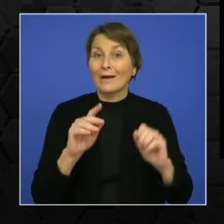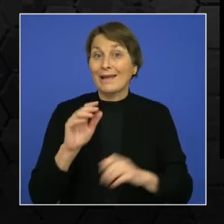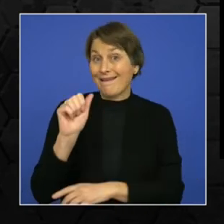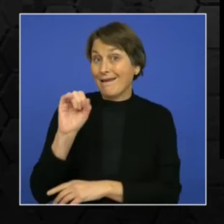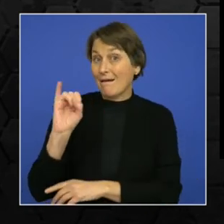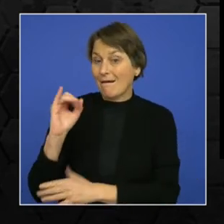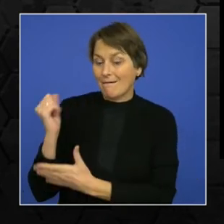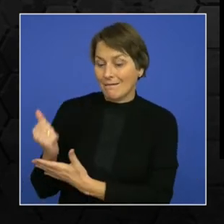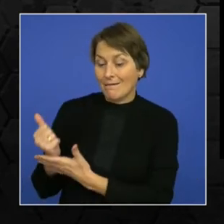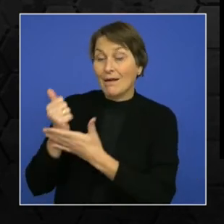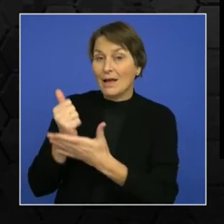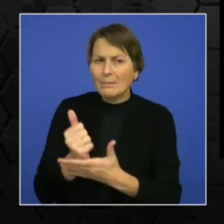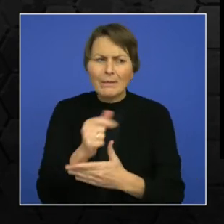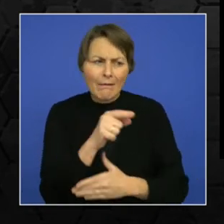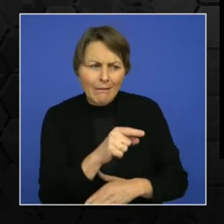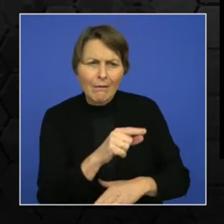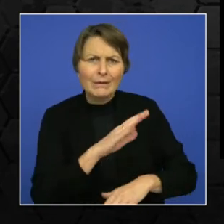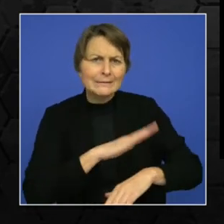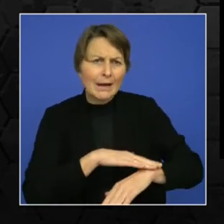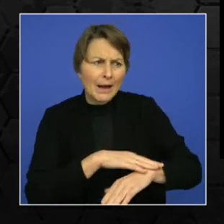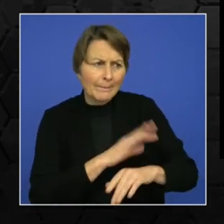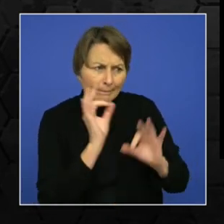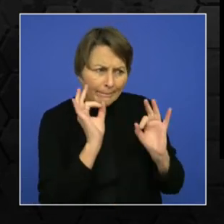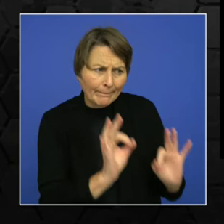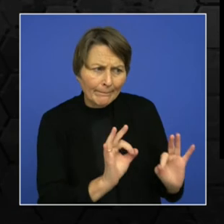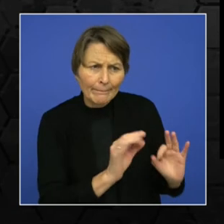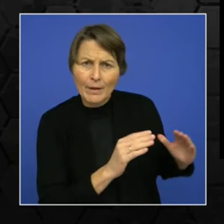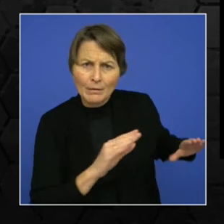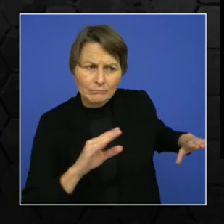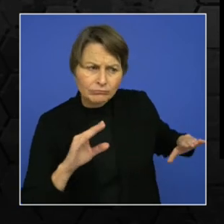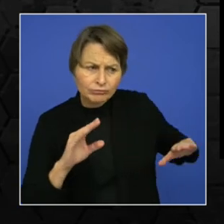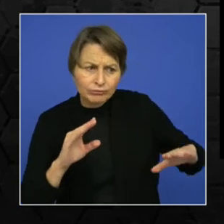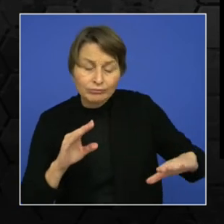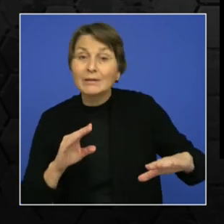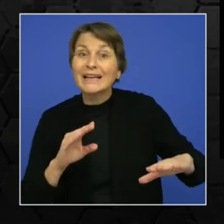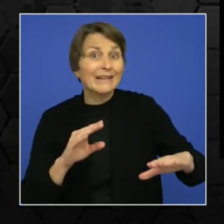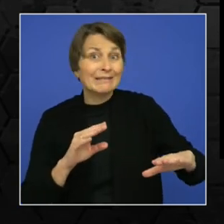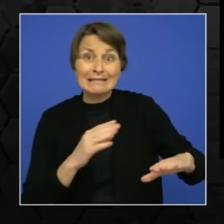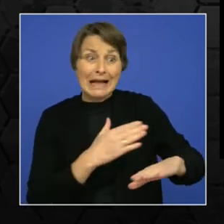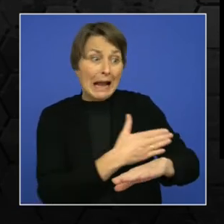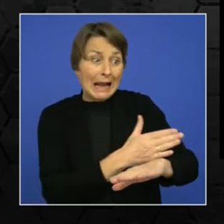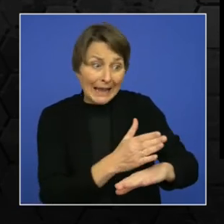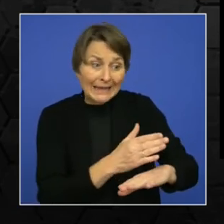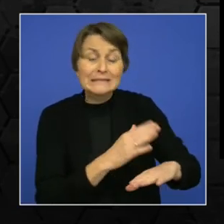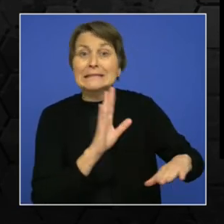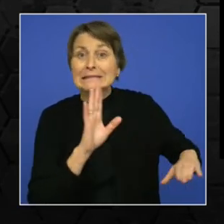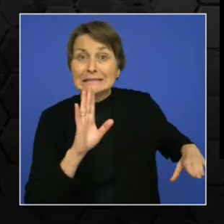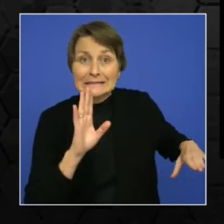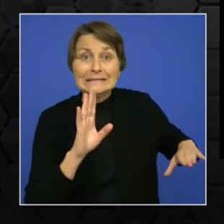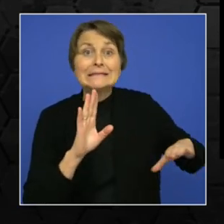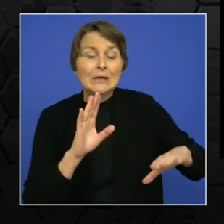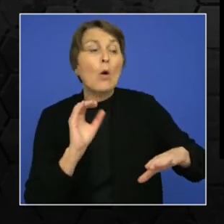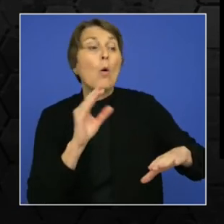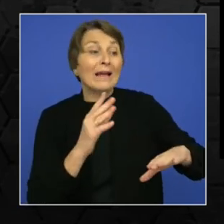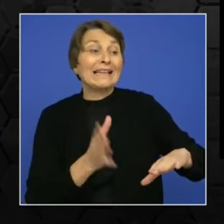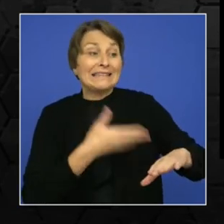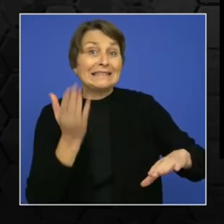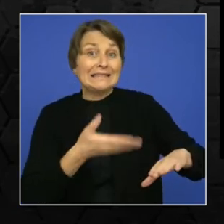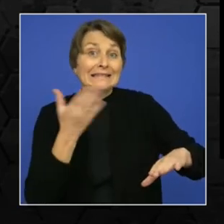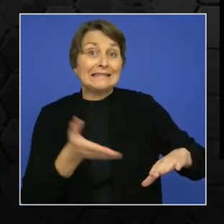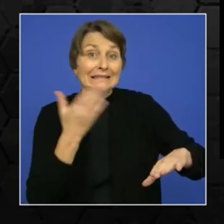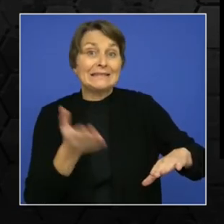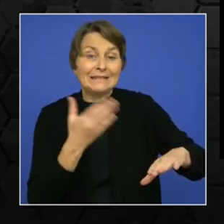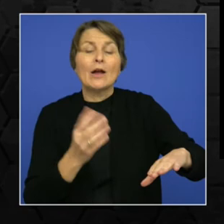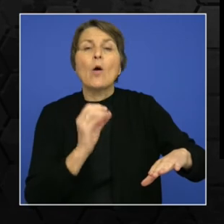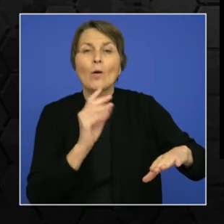vehicle is running behind schedule or not. And that if it is running behind schedule, it is designated to make up to the loss that it had the time